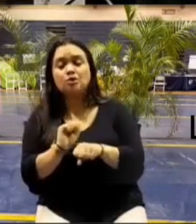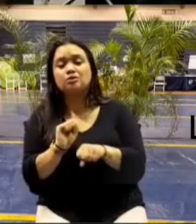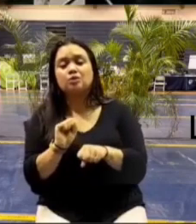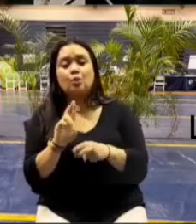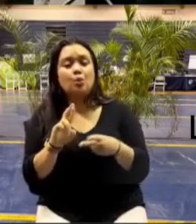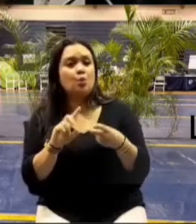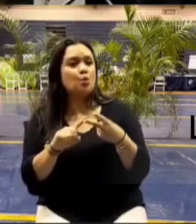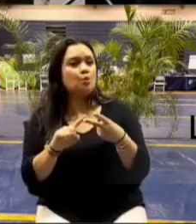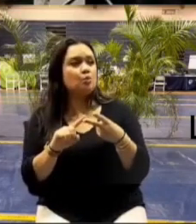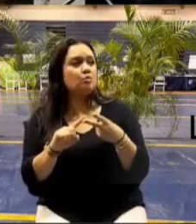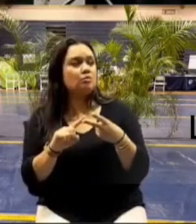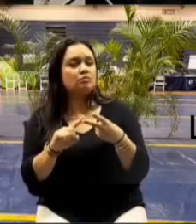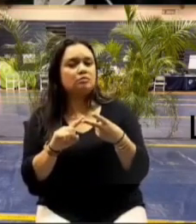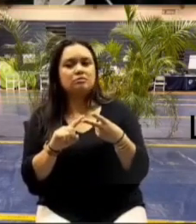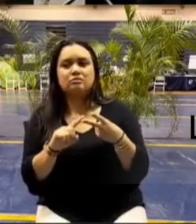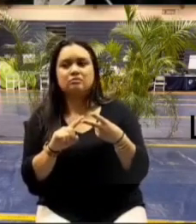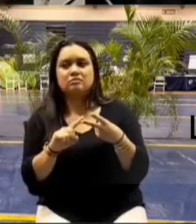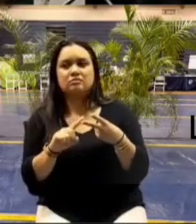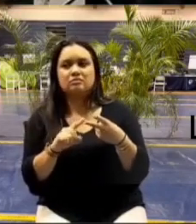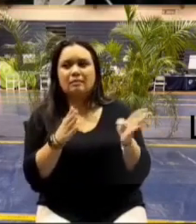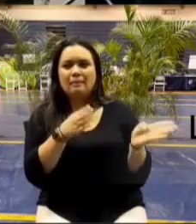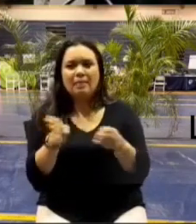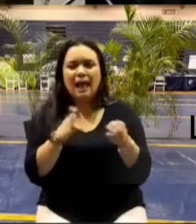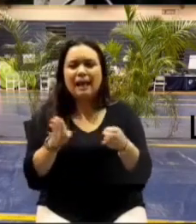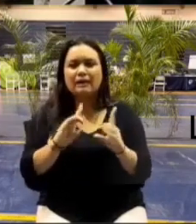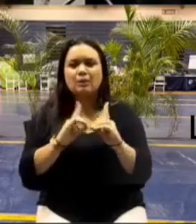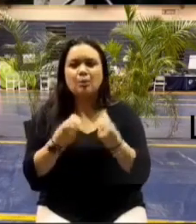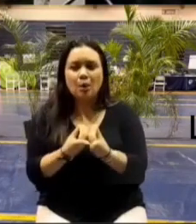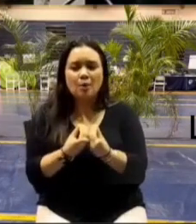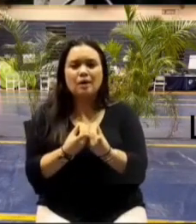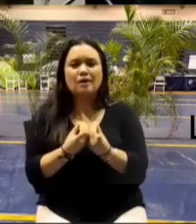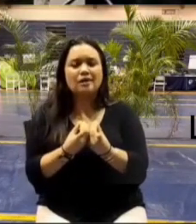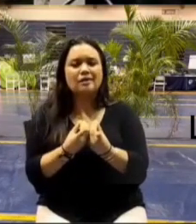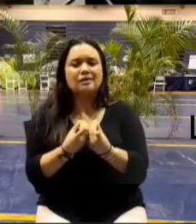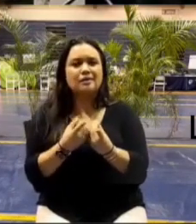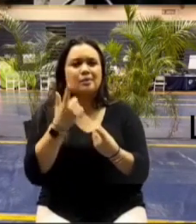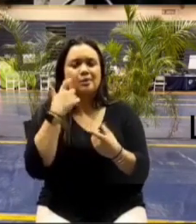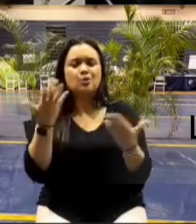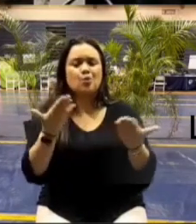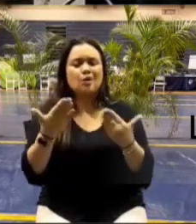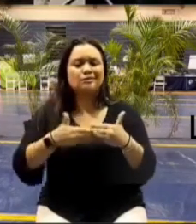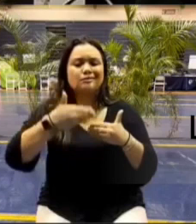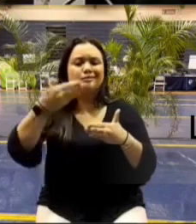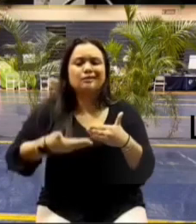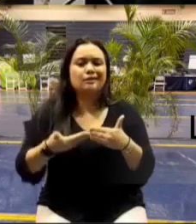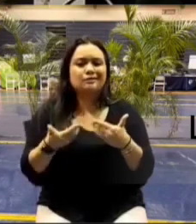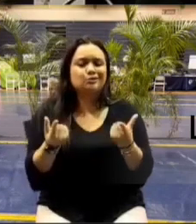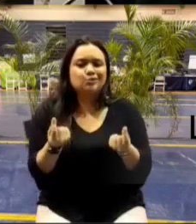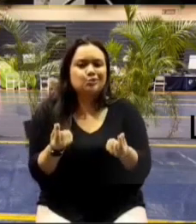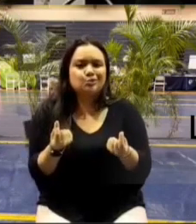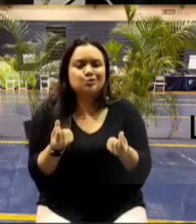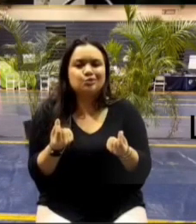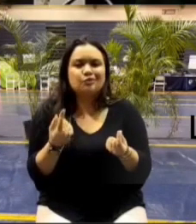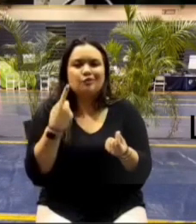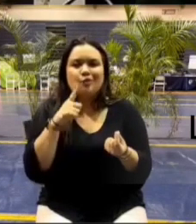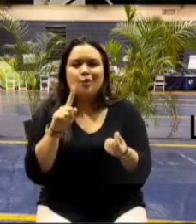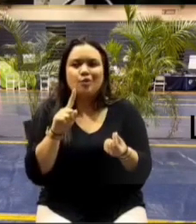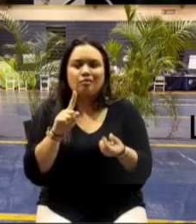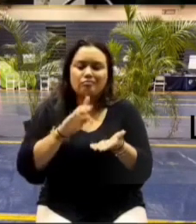directly the planning department because what is the next step as far as they clean my property